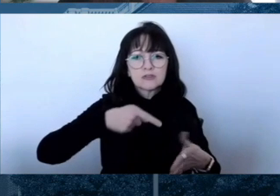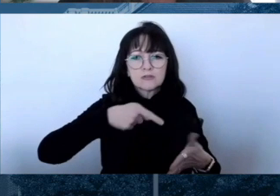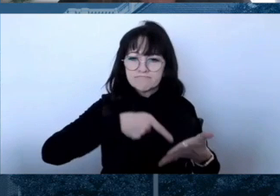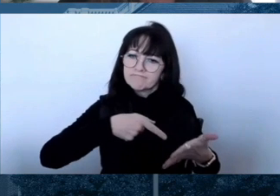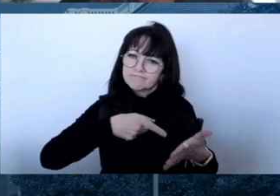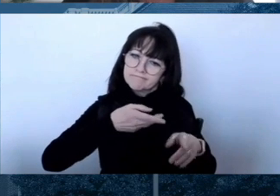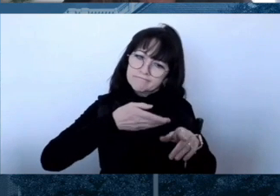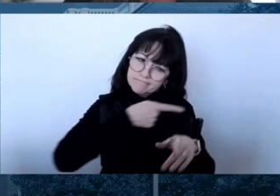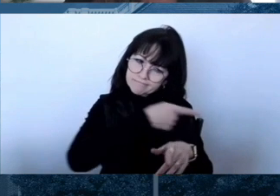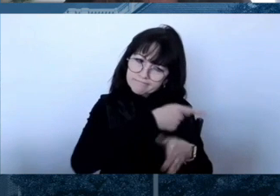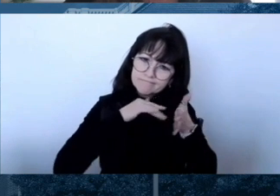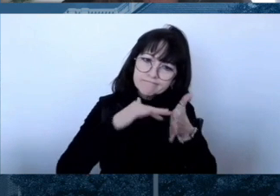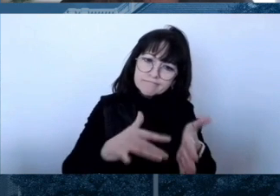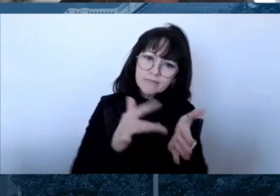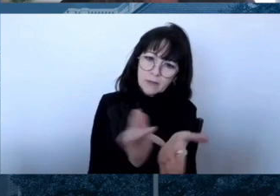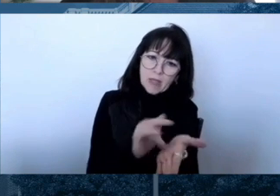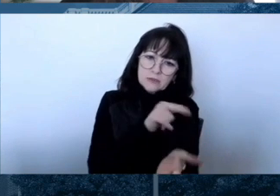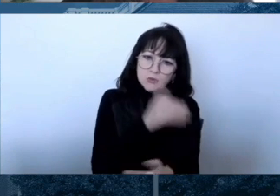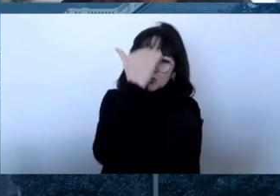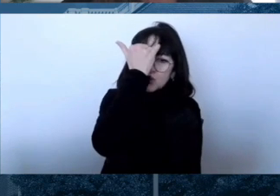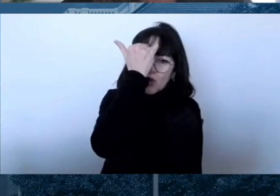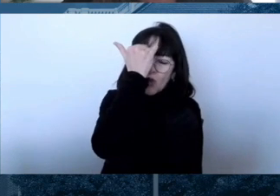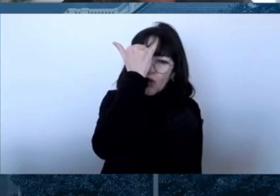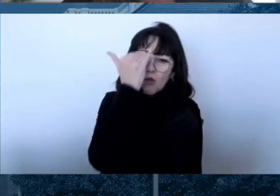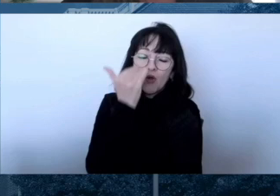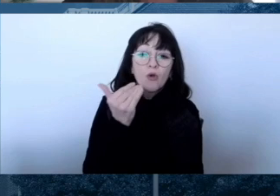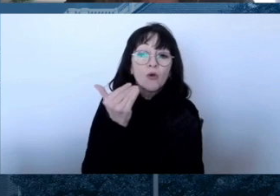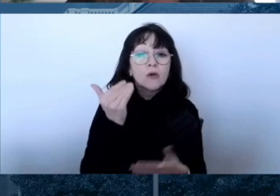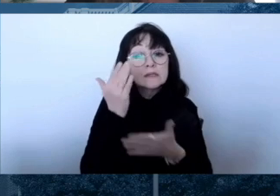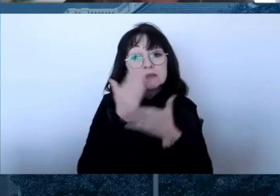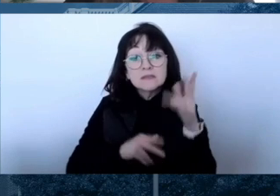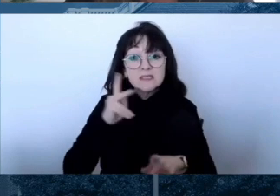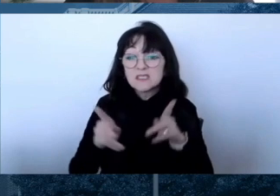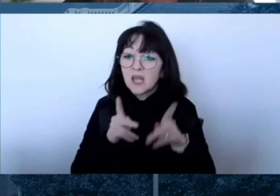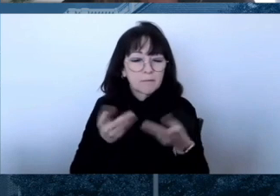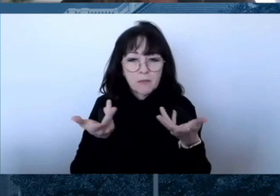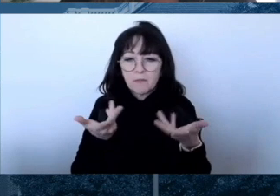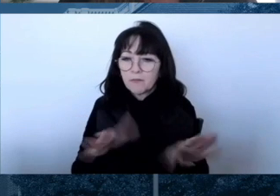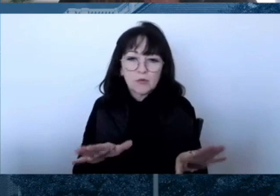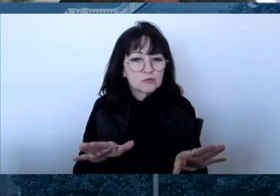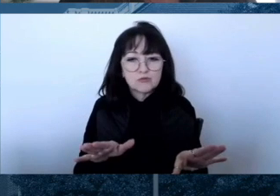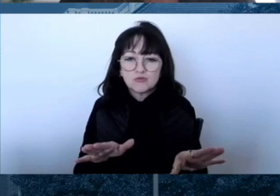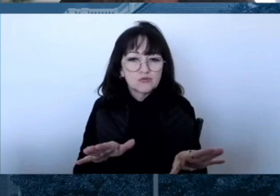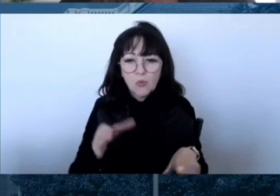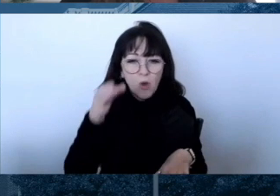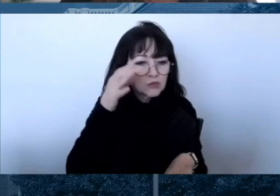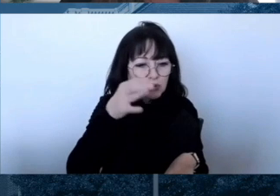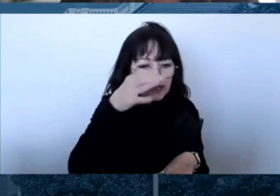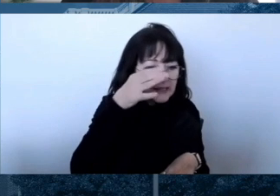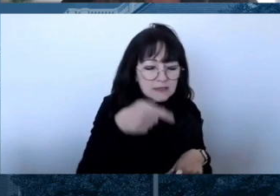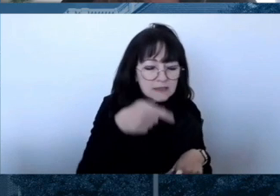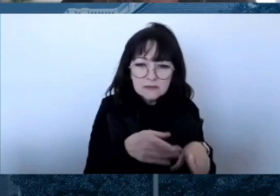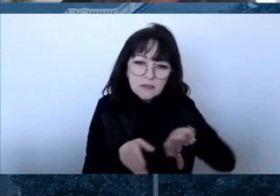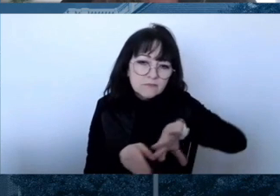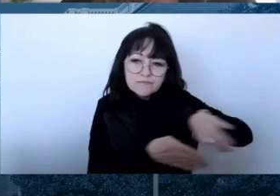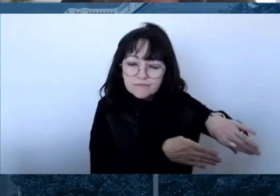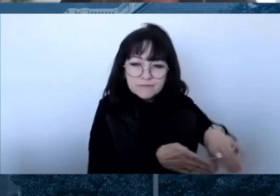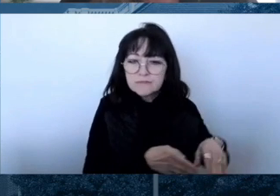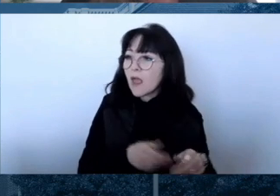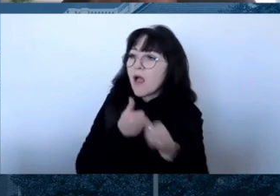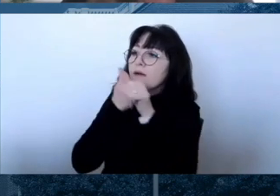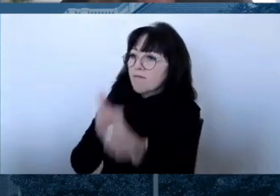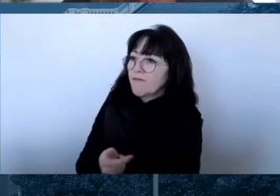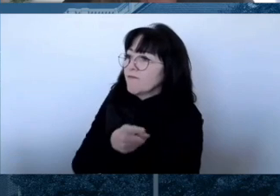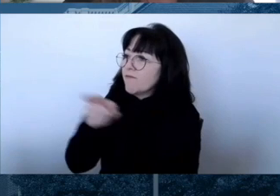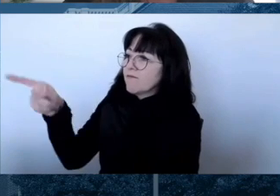and it usually falls in one or more of seven categories. Memes are, in general,